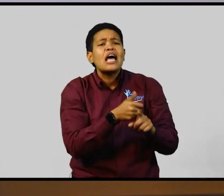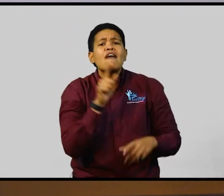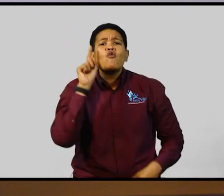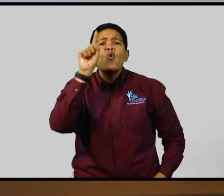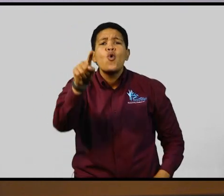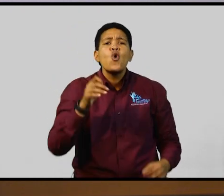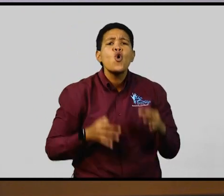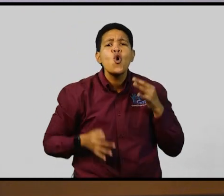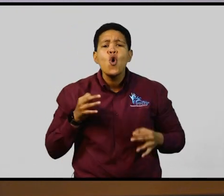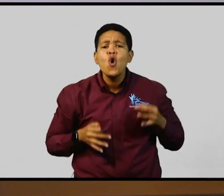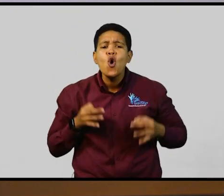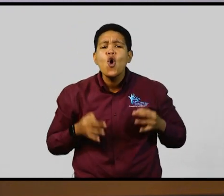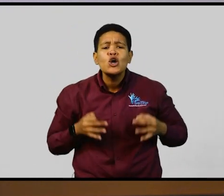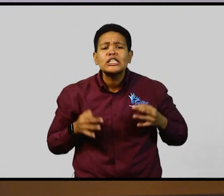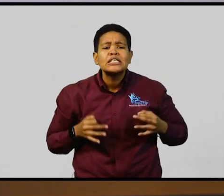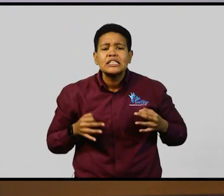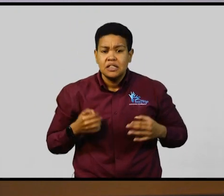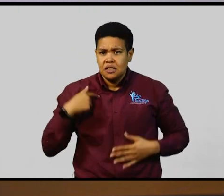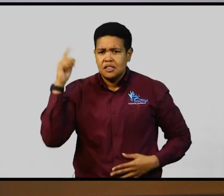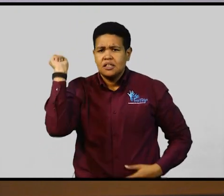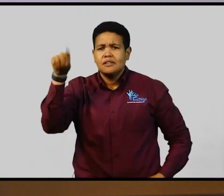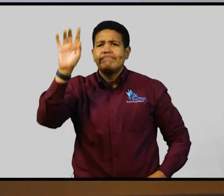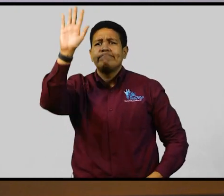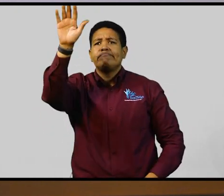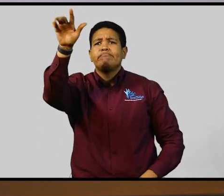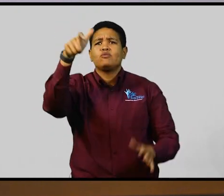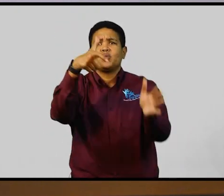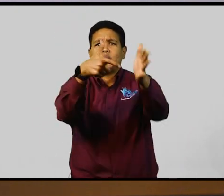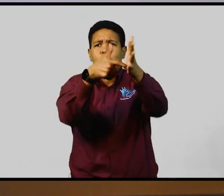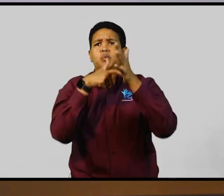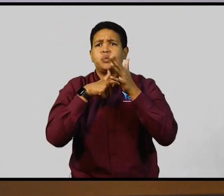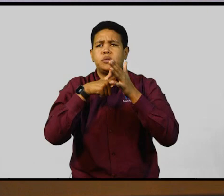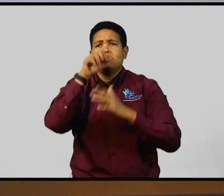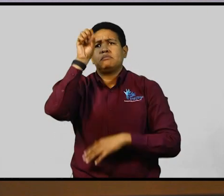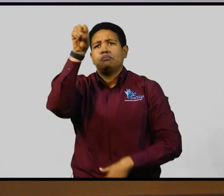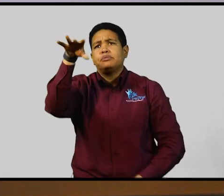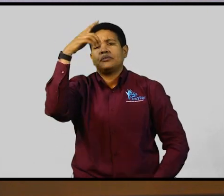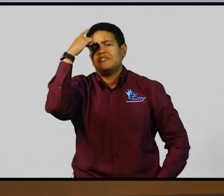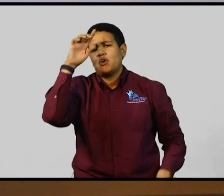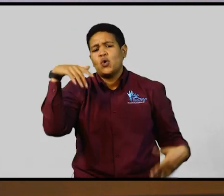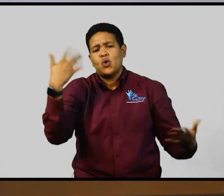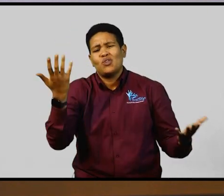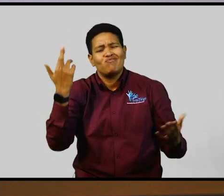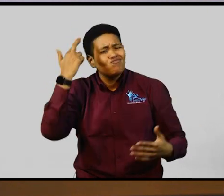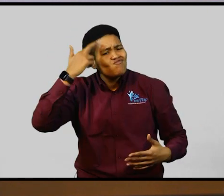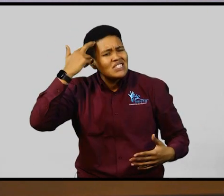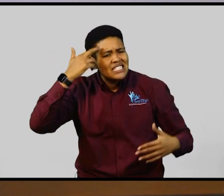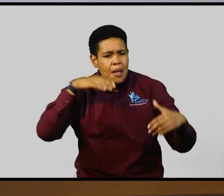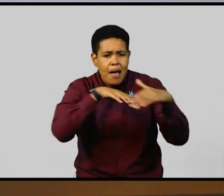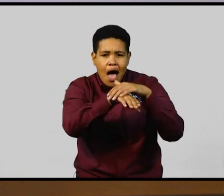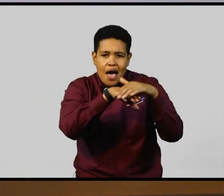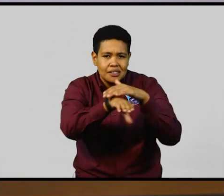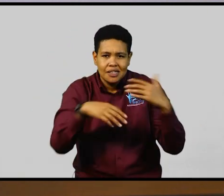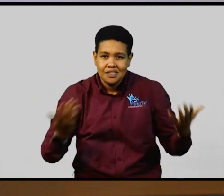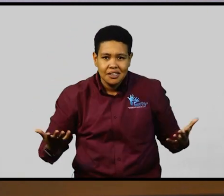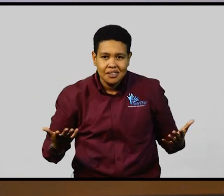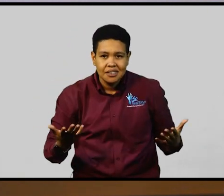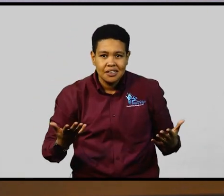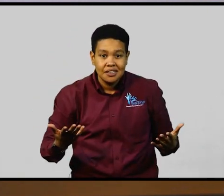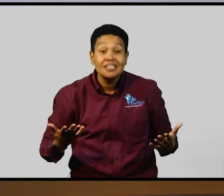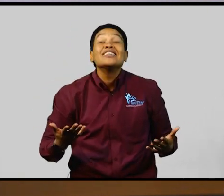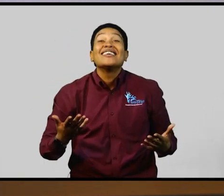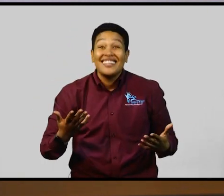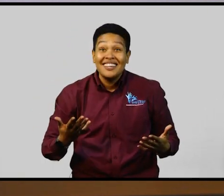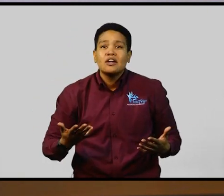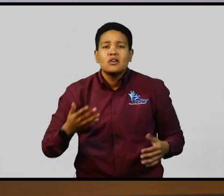and makes a request for reasonable accommodation and that accommodation is